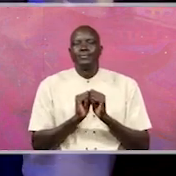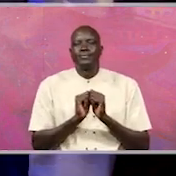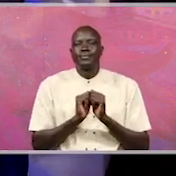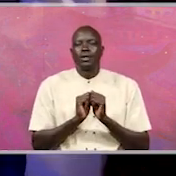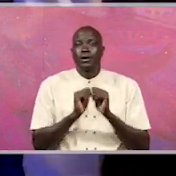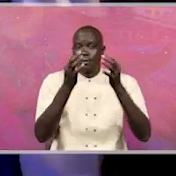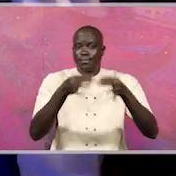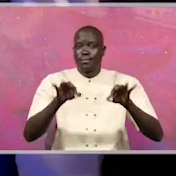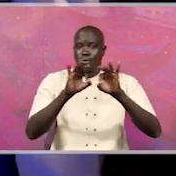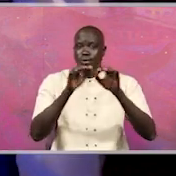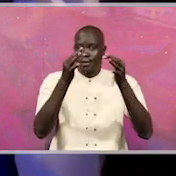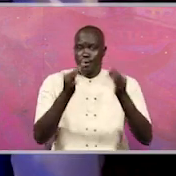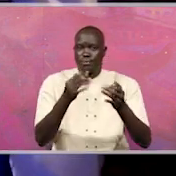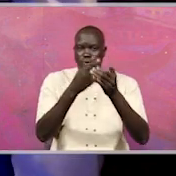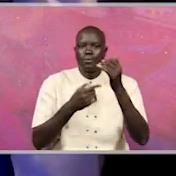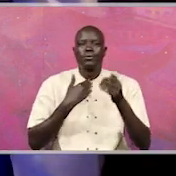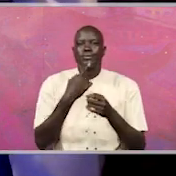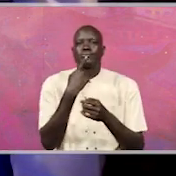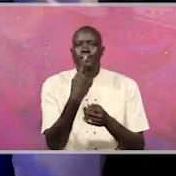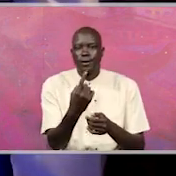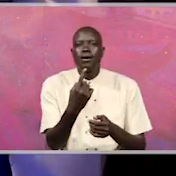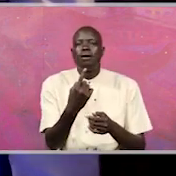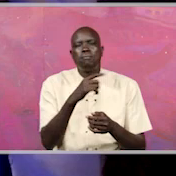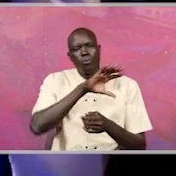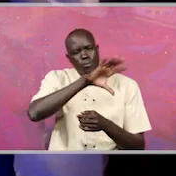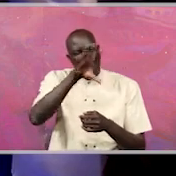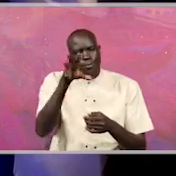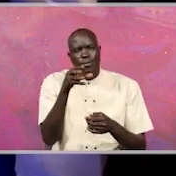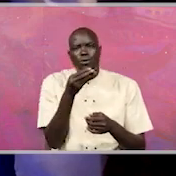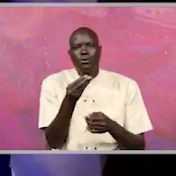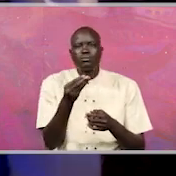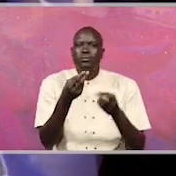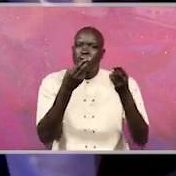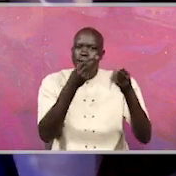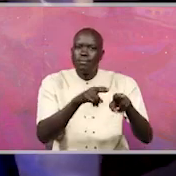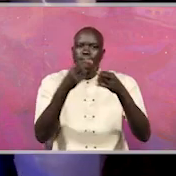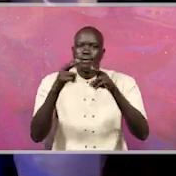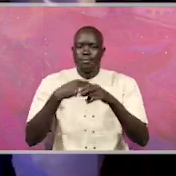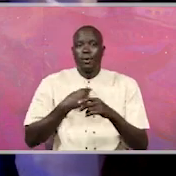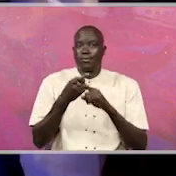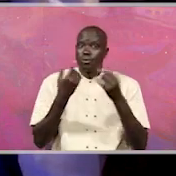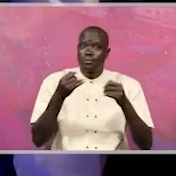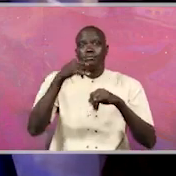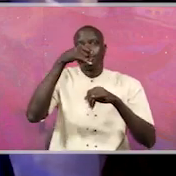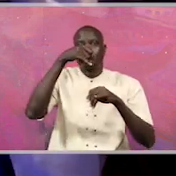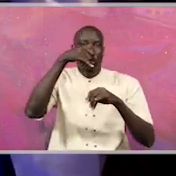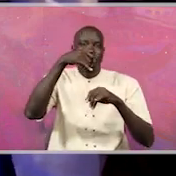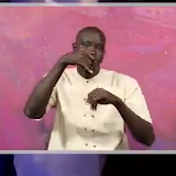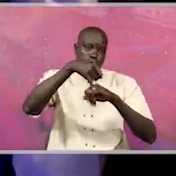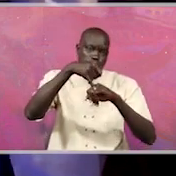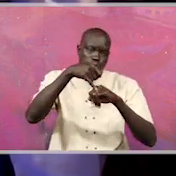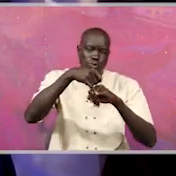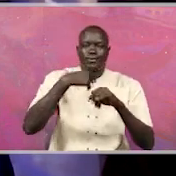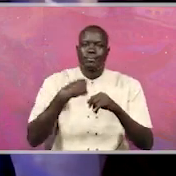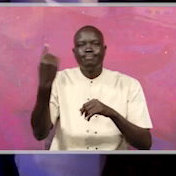The most important thing I wanted to say is that of all what is happening, let's say I come from Kisoro. come here to deal